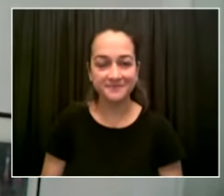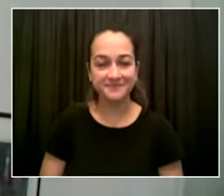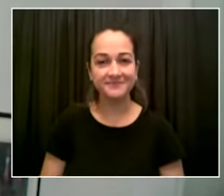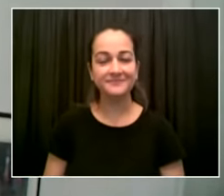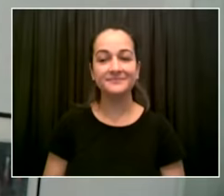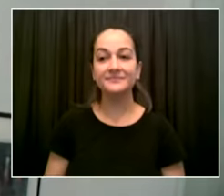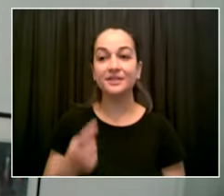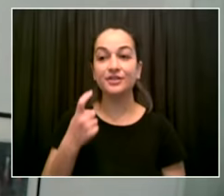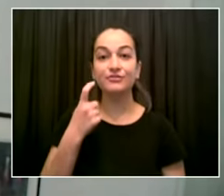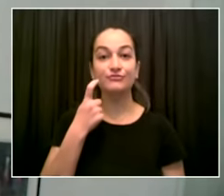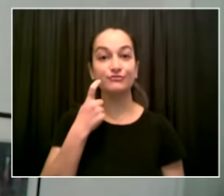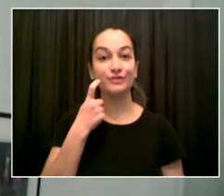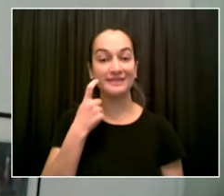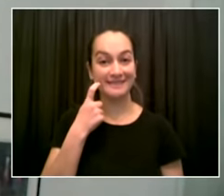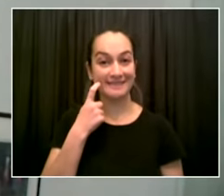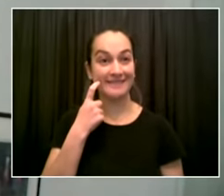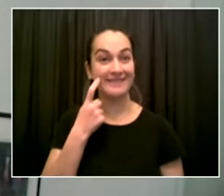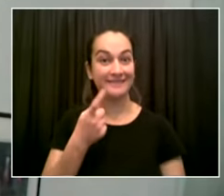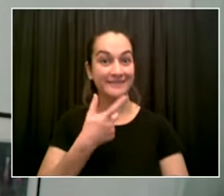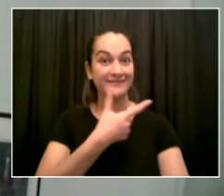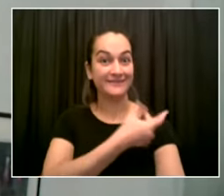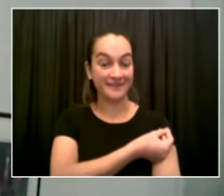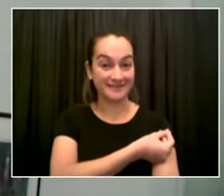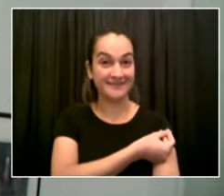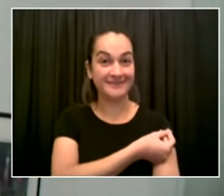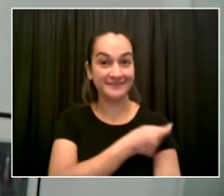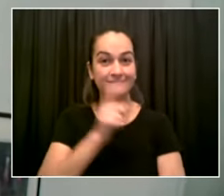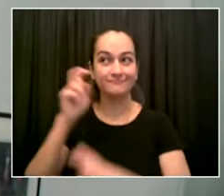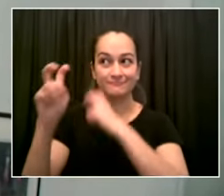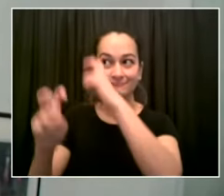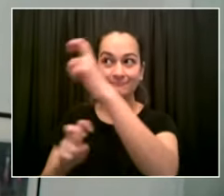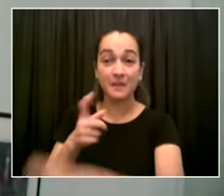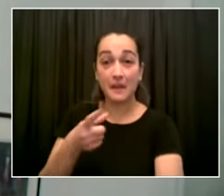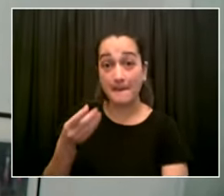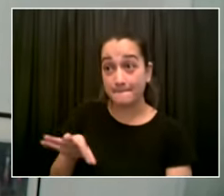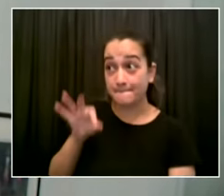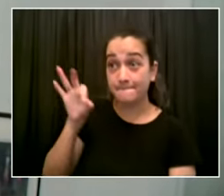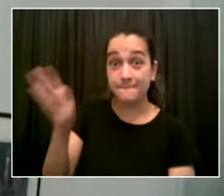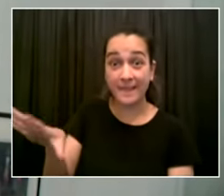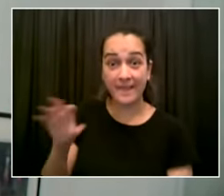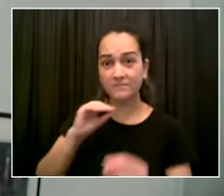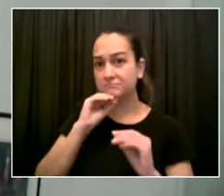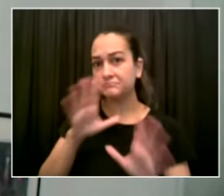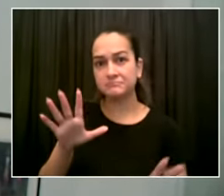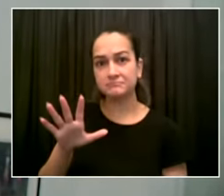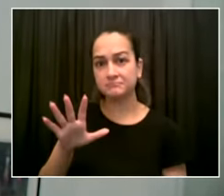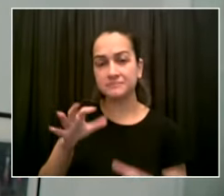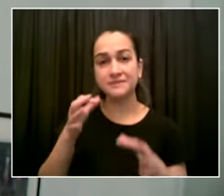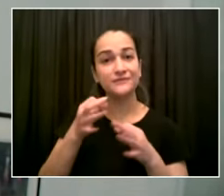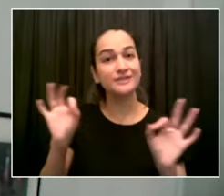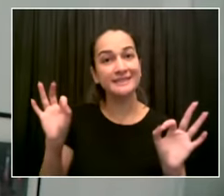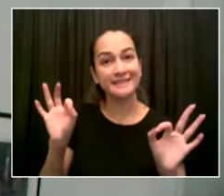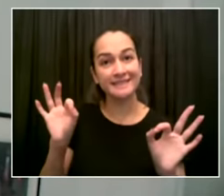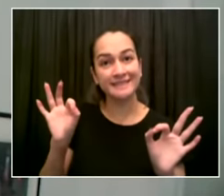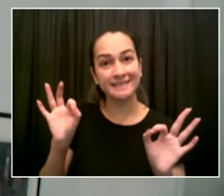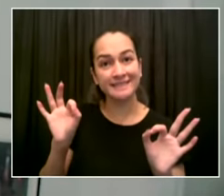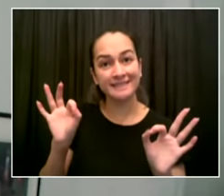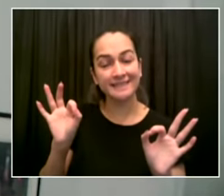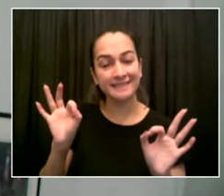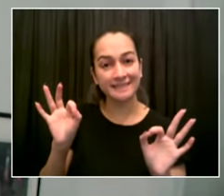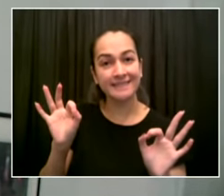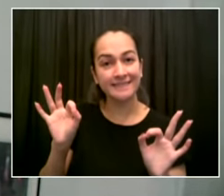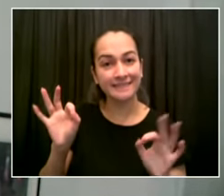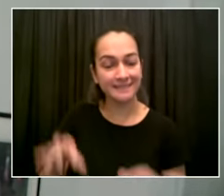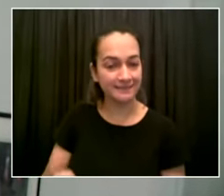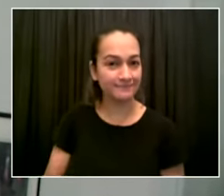one of 100 free rides a day on the time square ferris wheel you just need to show proof of vaccination uh the first will is going to